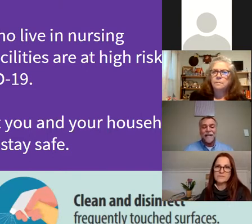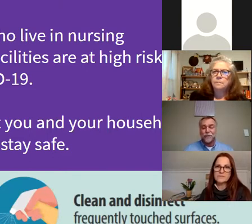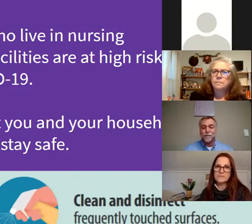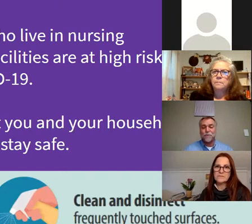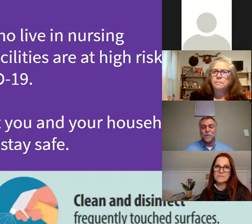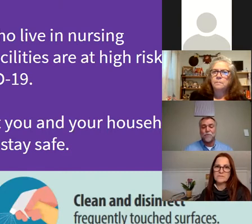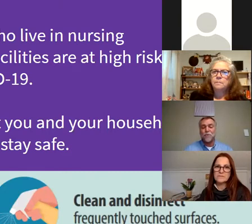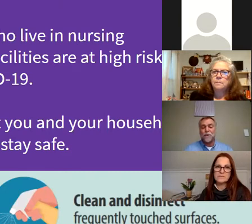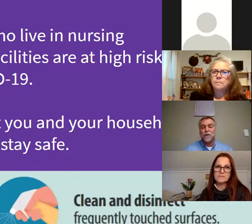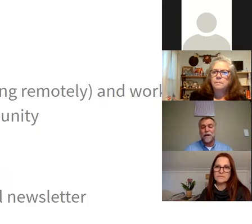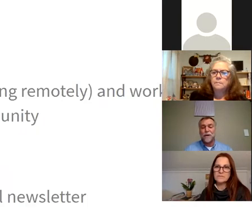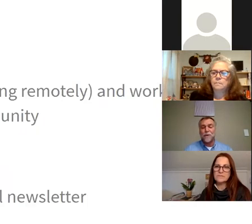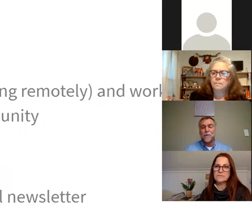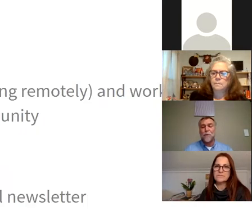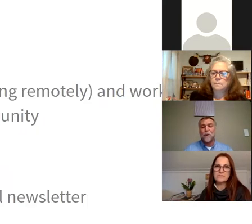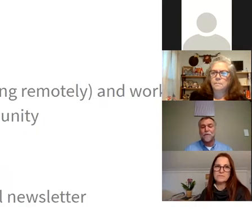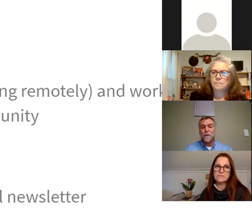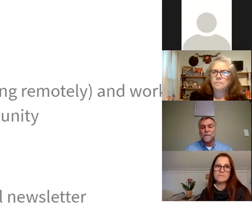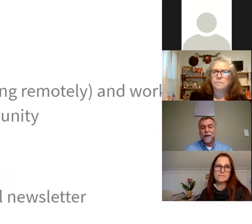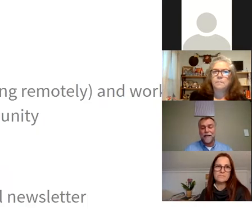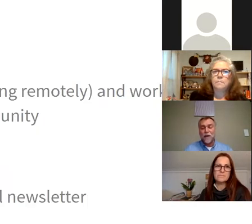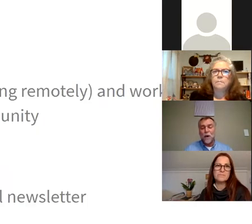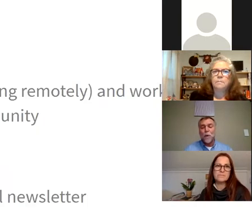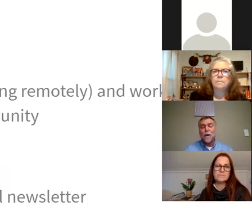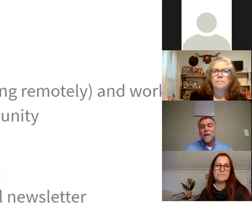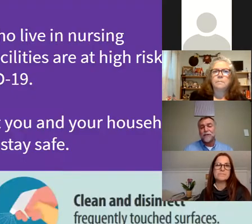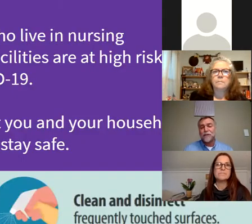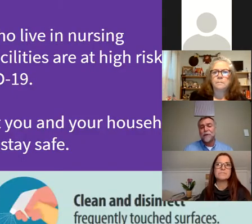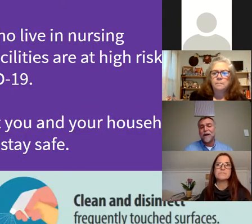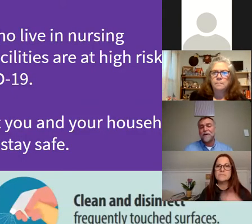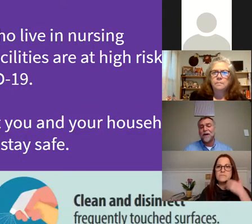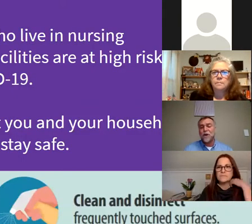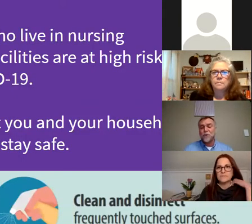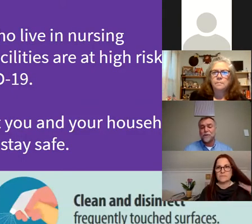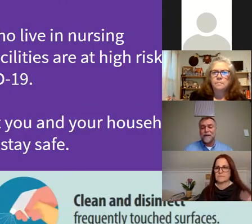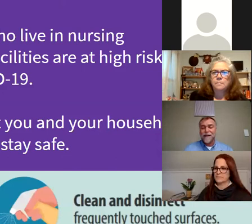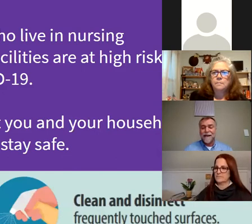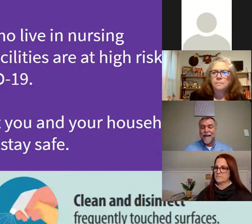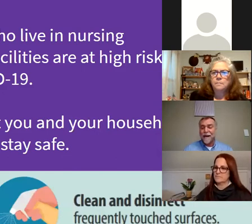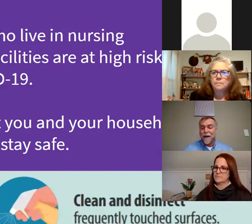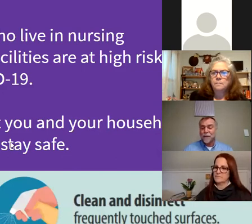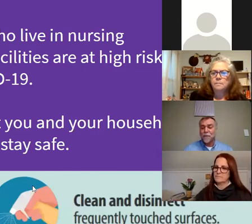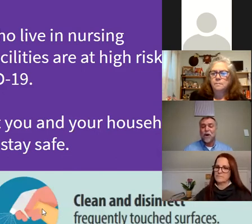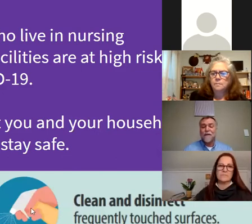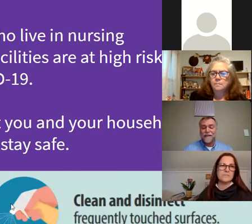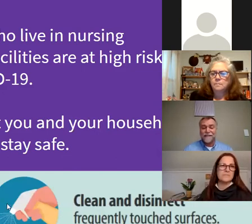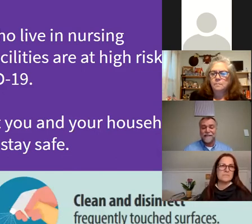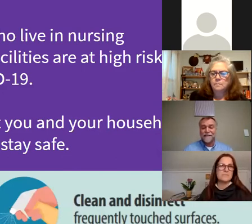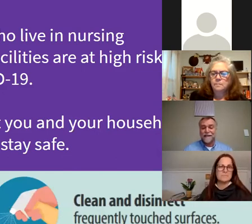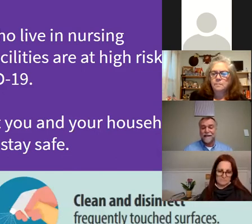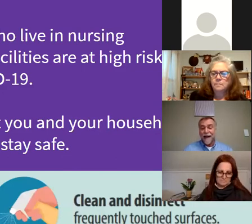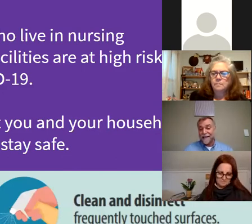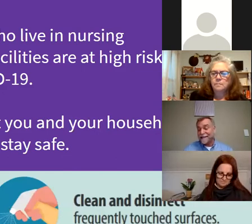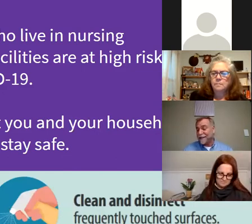about any germs that we want to avoid spreading, we want to make sure that we're covering our nose and our mouth when we're coughing and